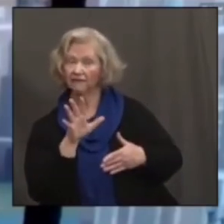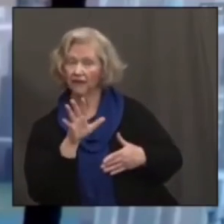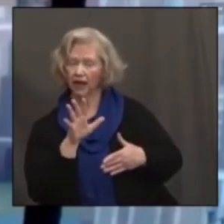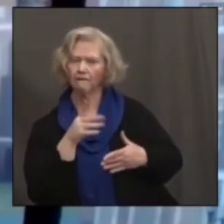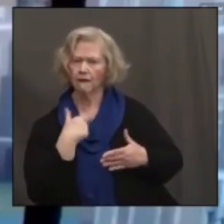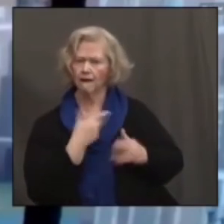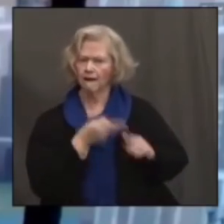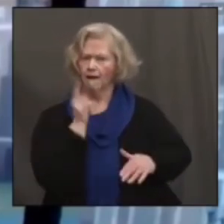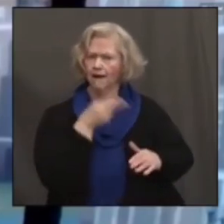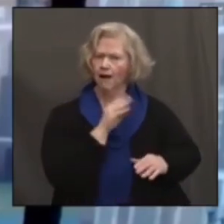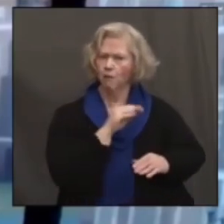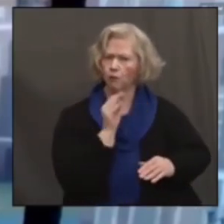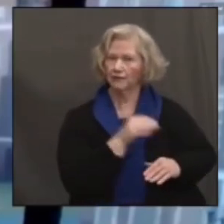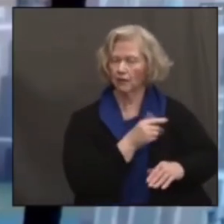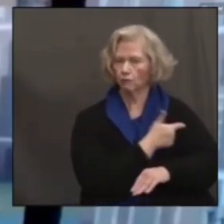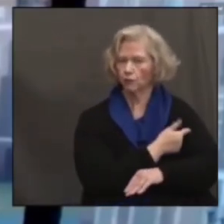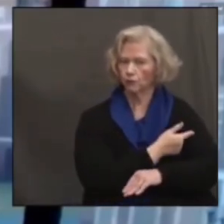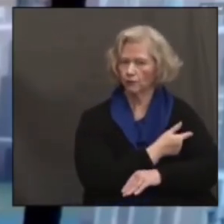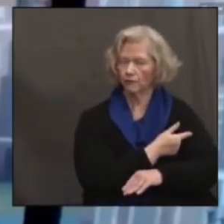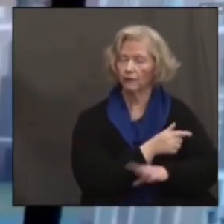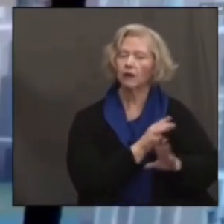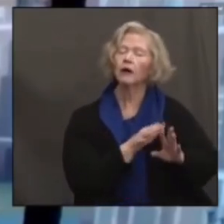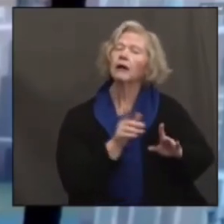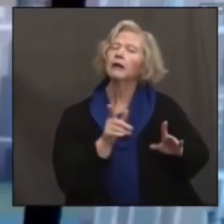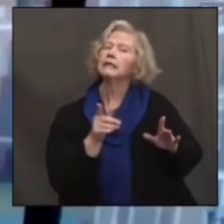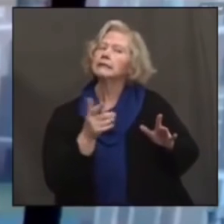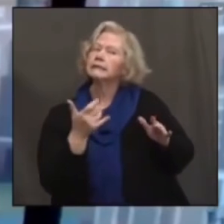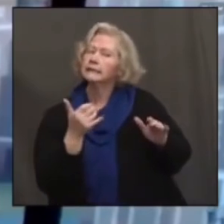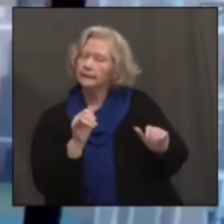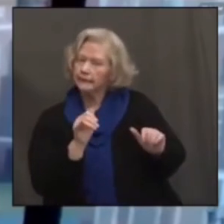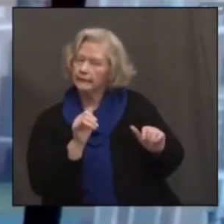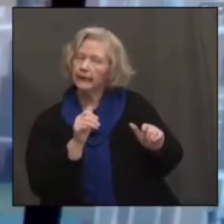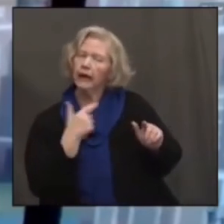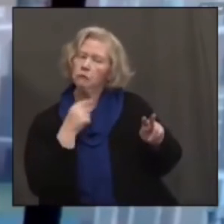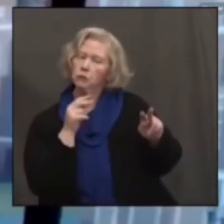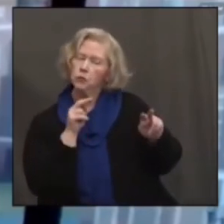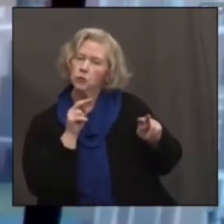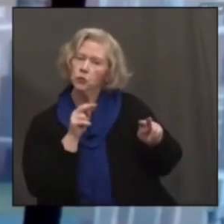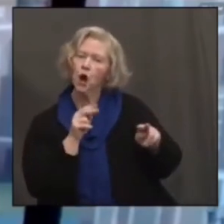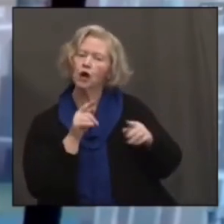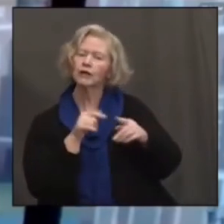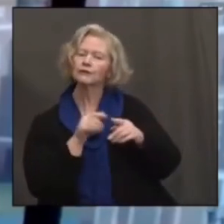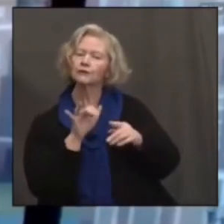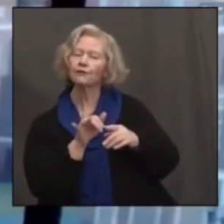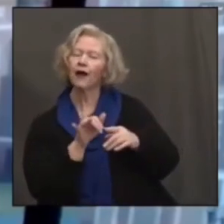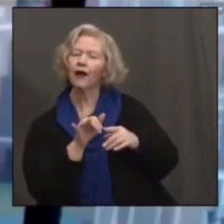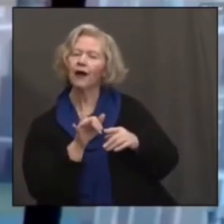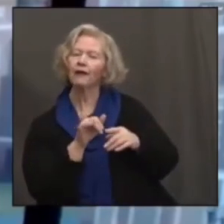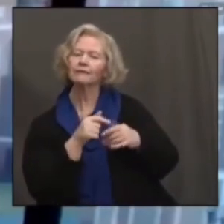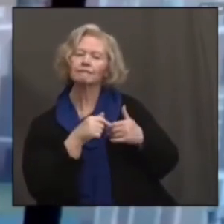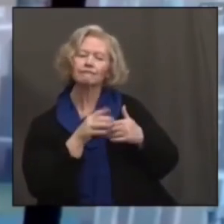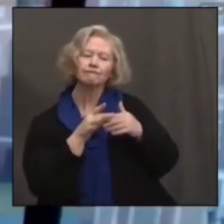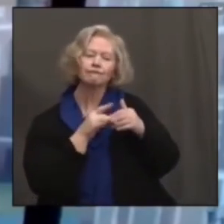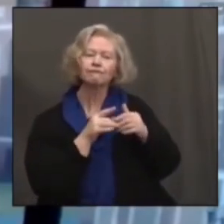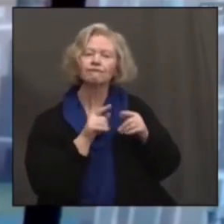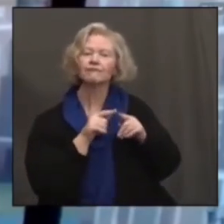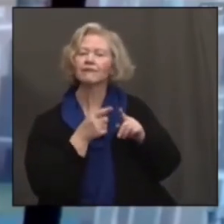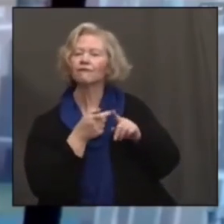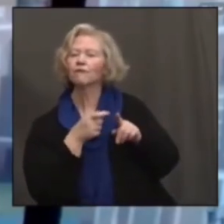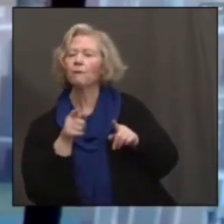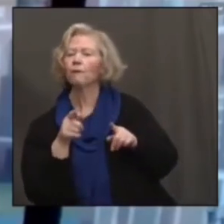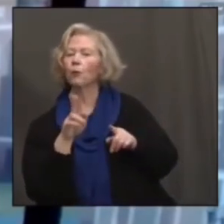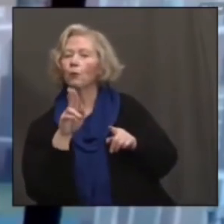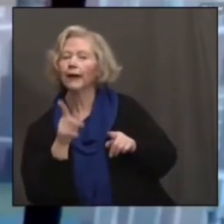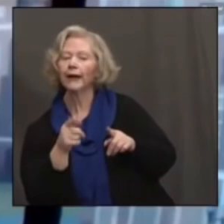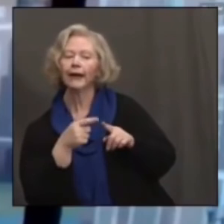still have, because of these variants and the UK variant transmission in the community, we still may have cases. But, you know, I